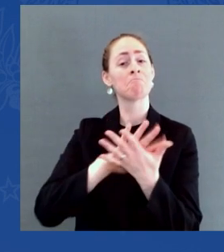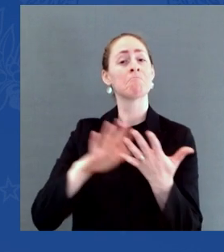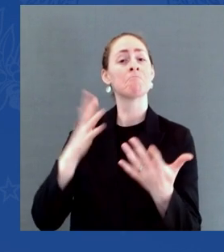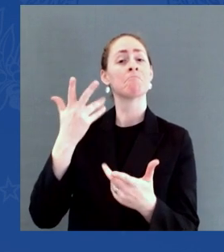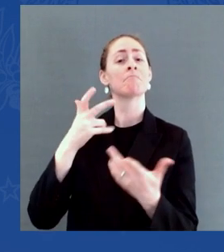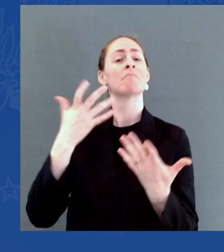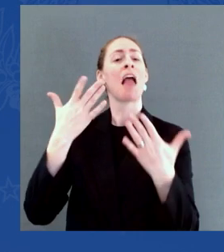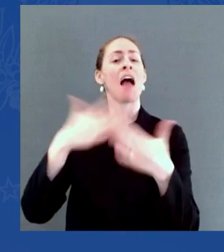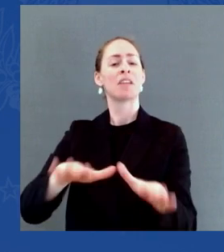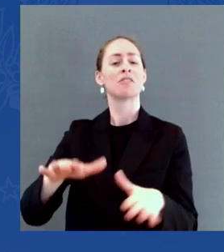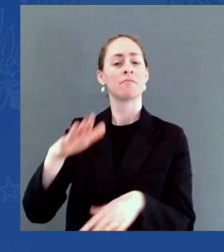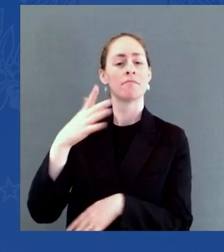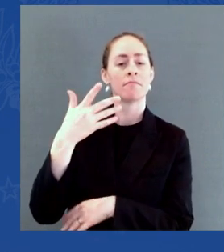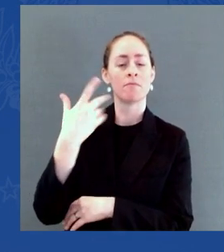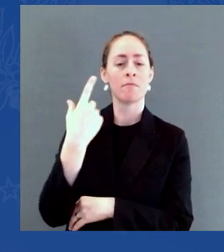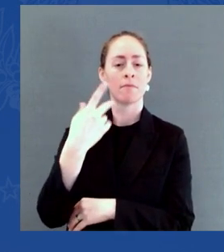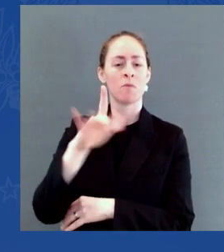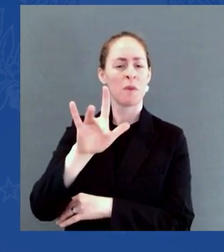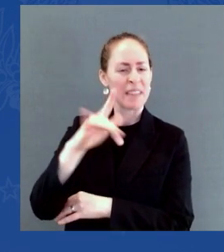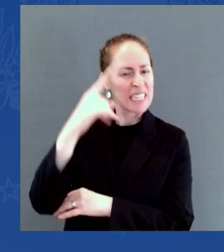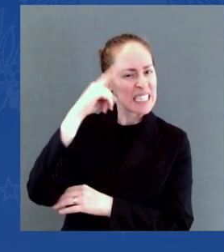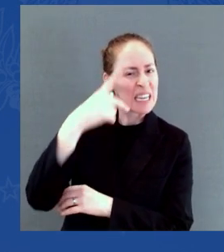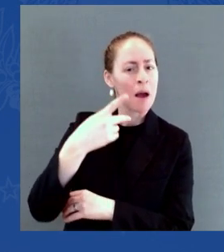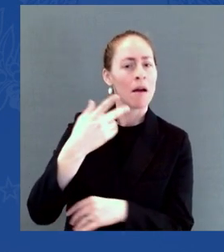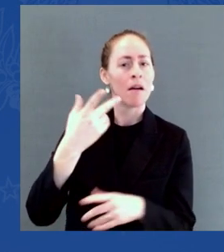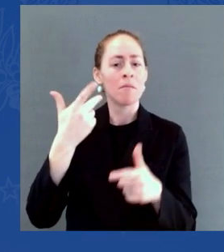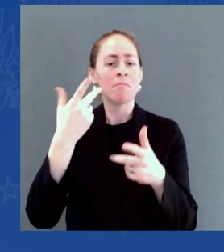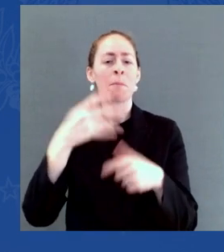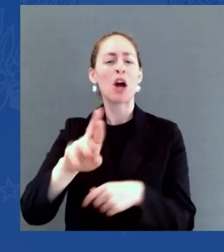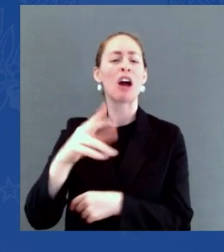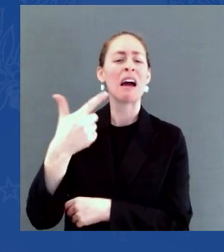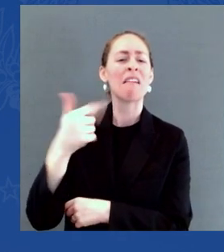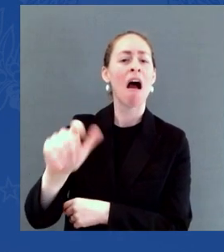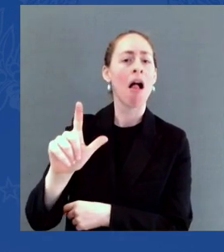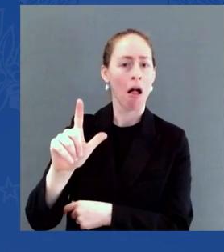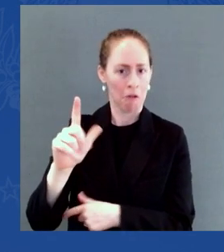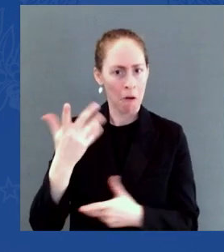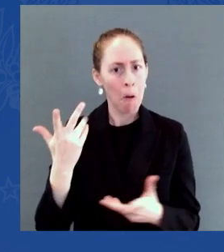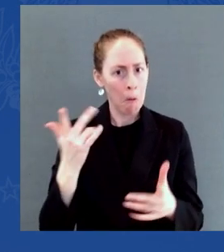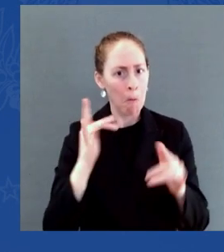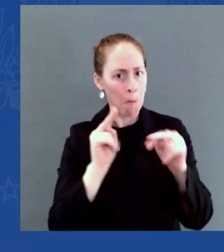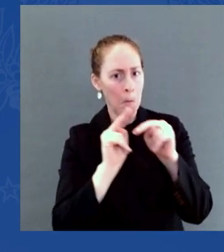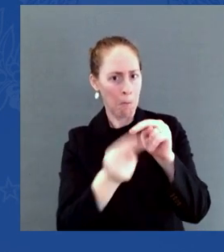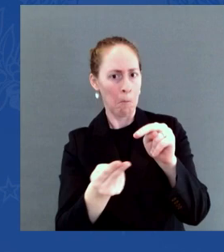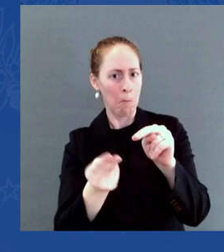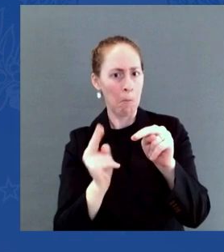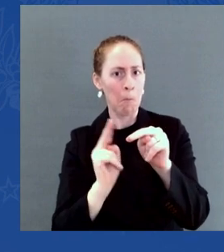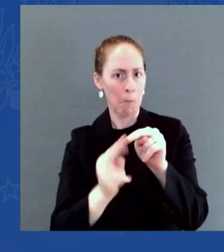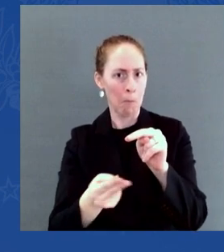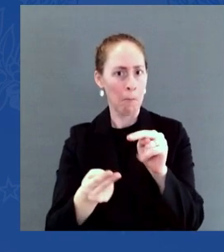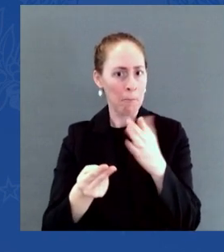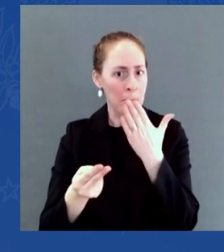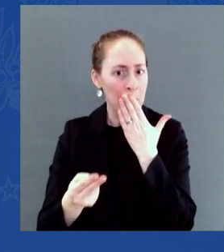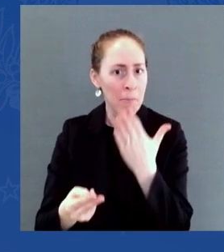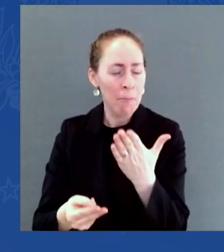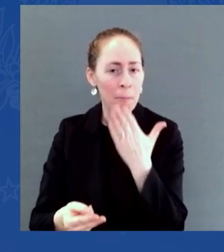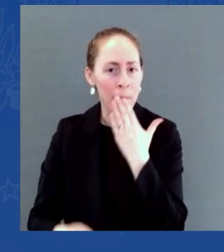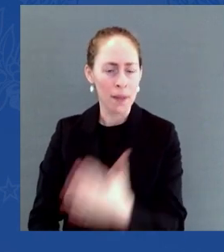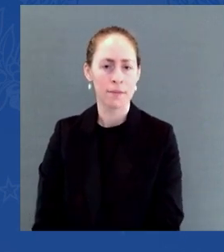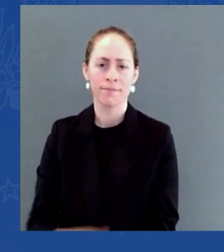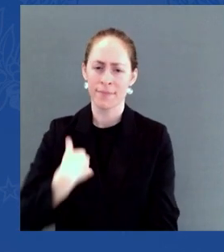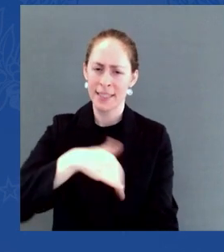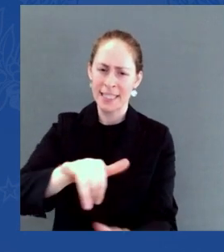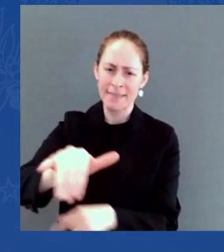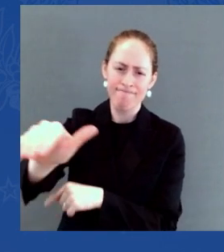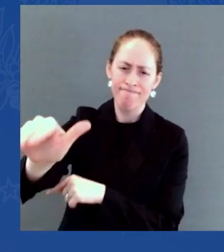asked the Federal Trade Commission to consider whether potentially illegal and anti-competitive behavior in the oil and gas industry is causing higher